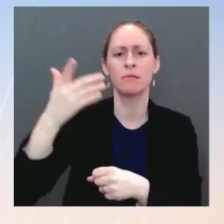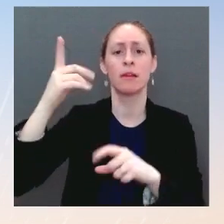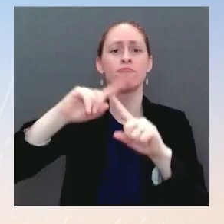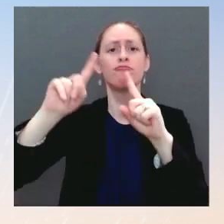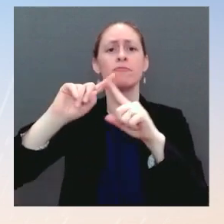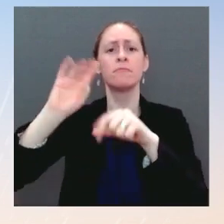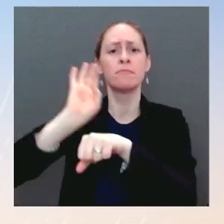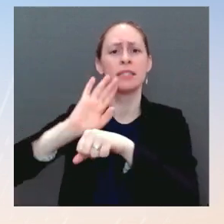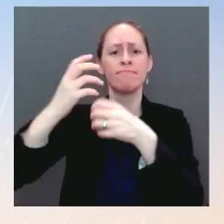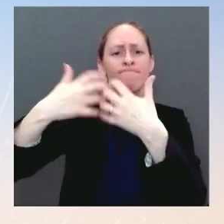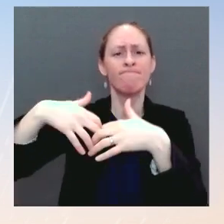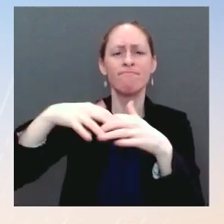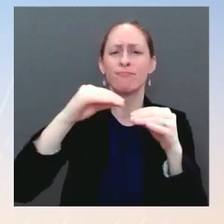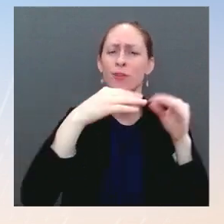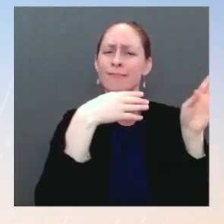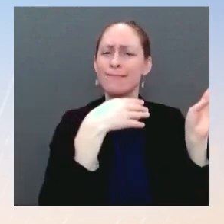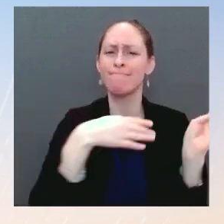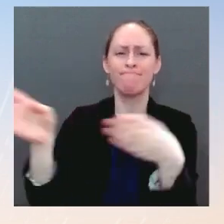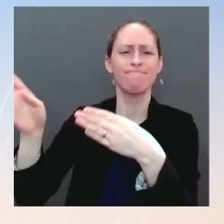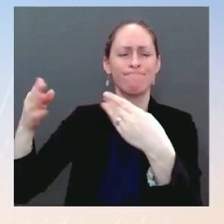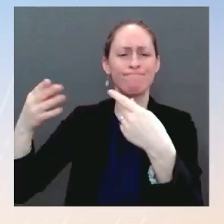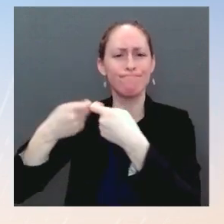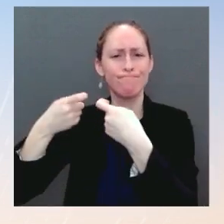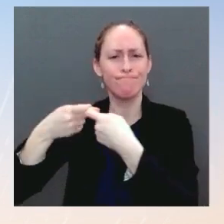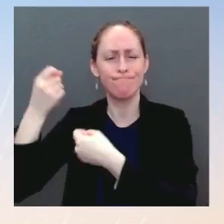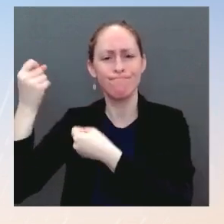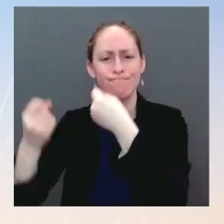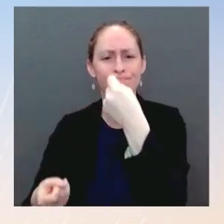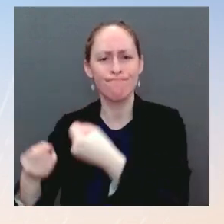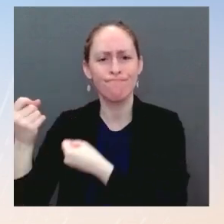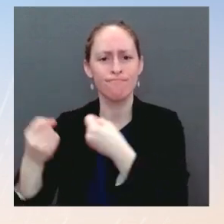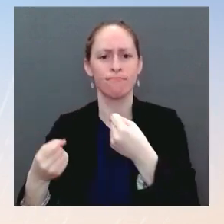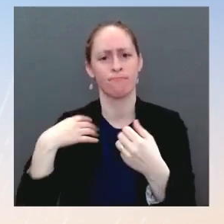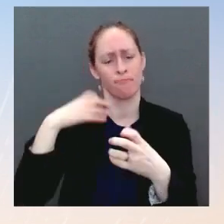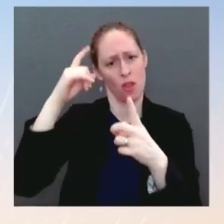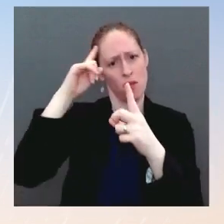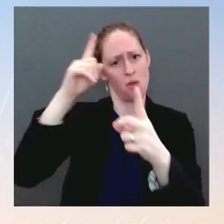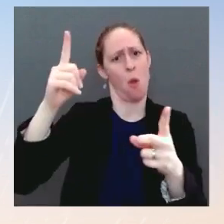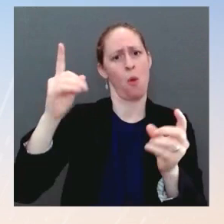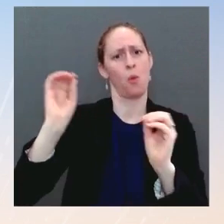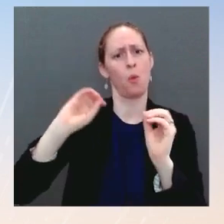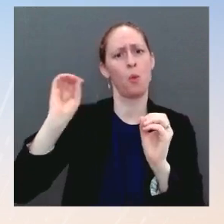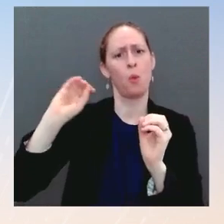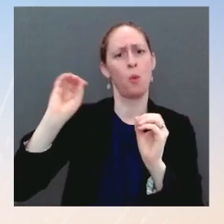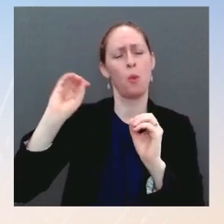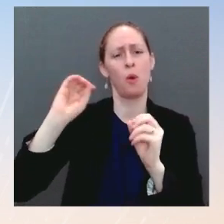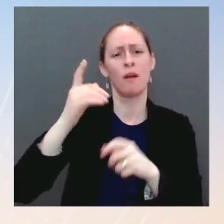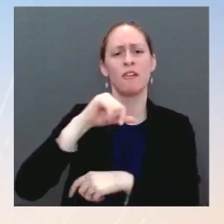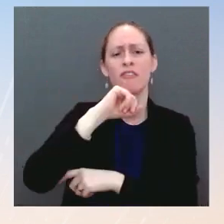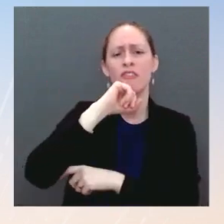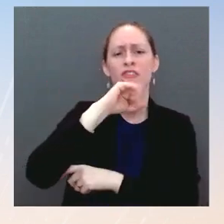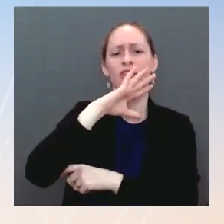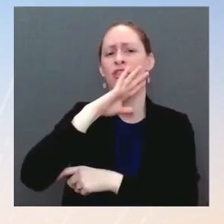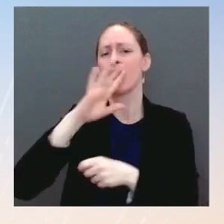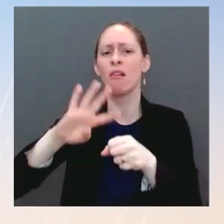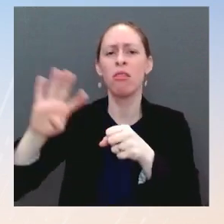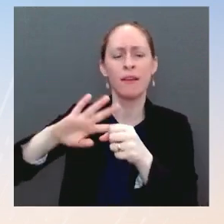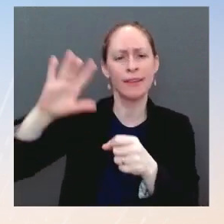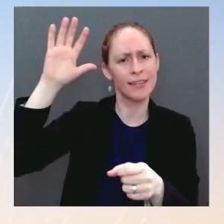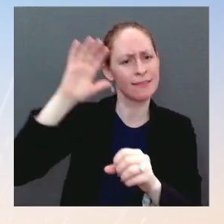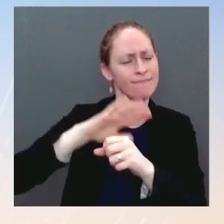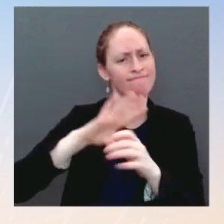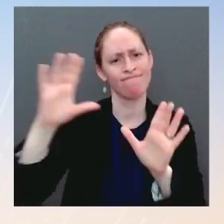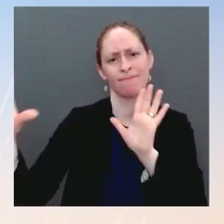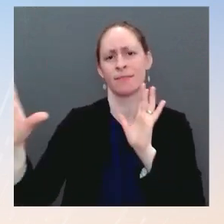sold to be zero emissions within the decade. You heard a lot of CEOs yesterday speak to how important addressing the climate crisis